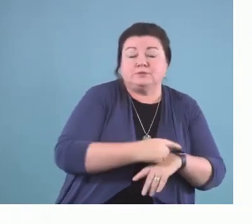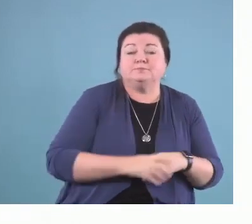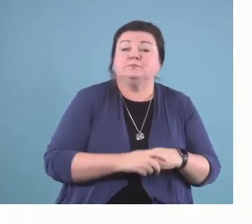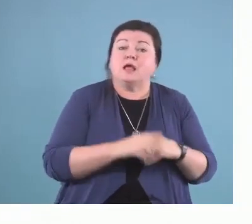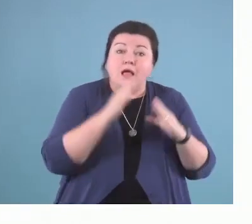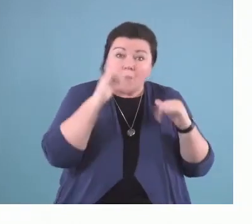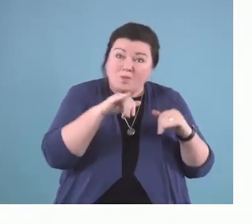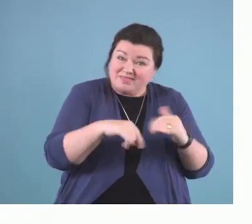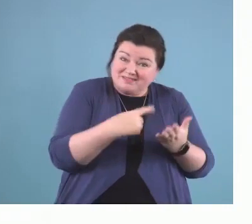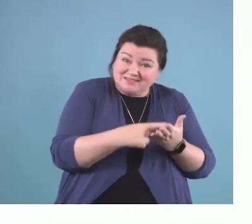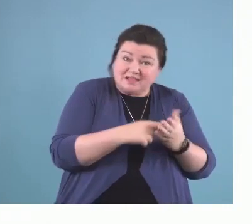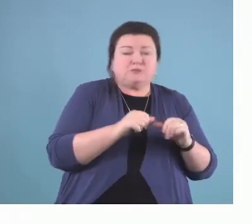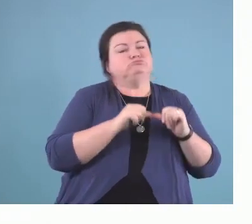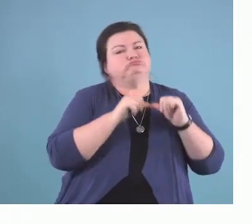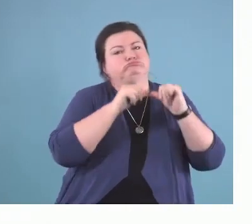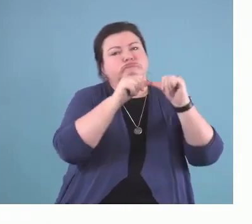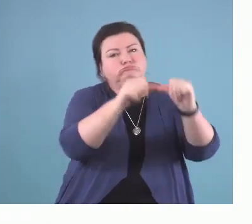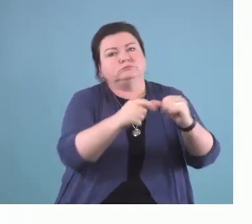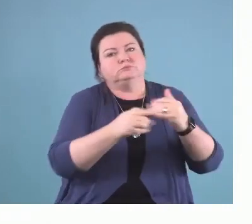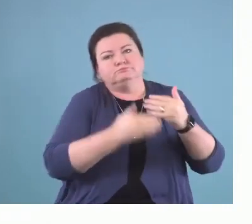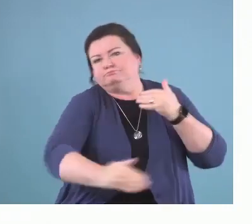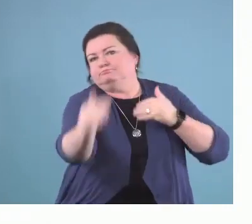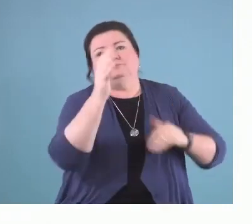for a long period of time to come.